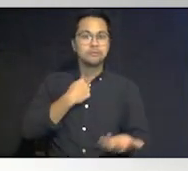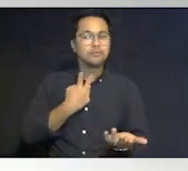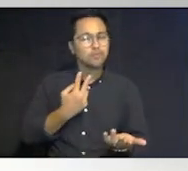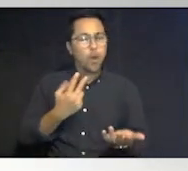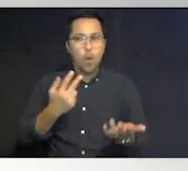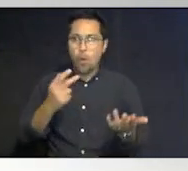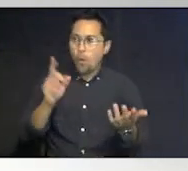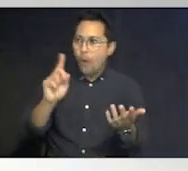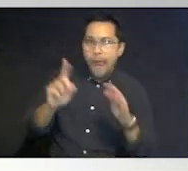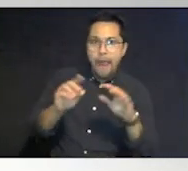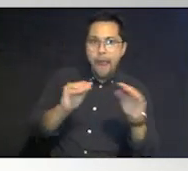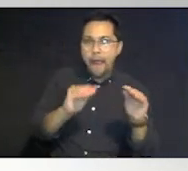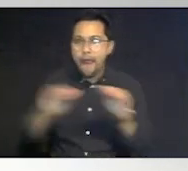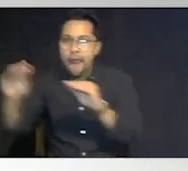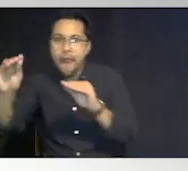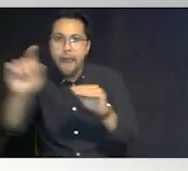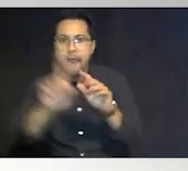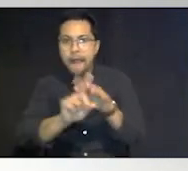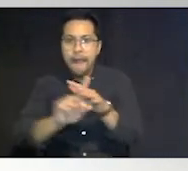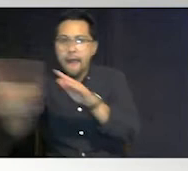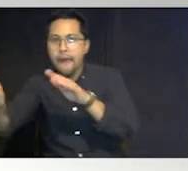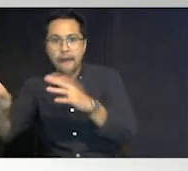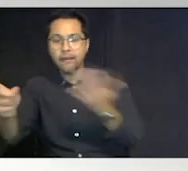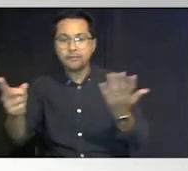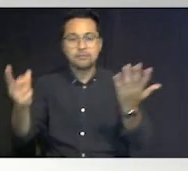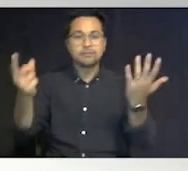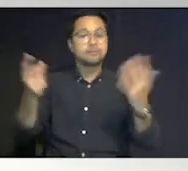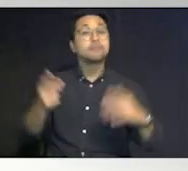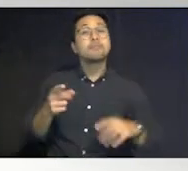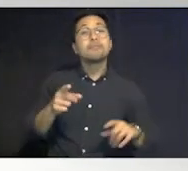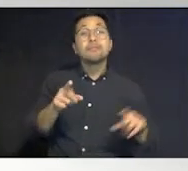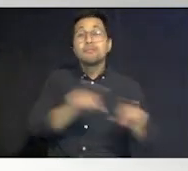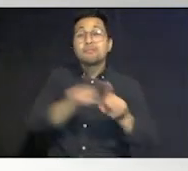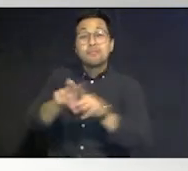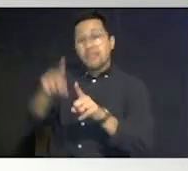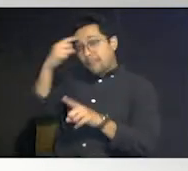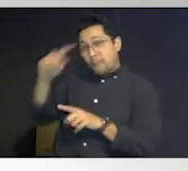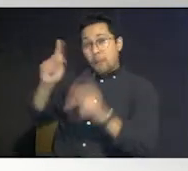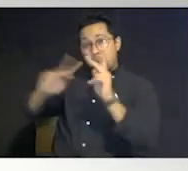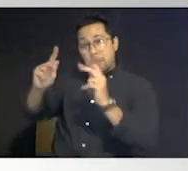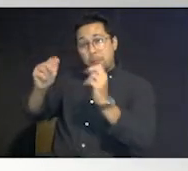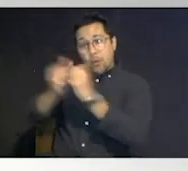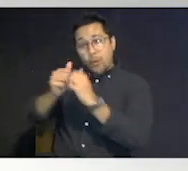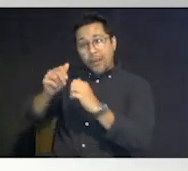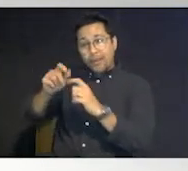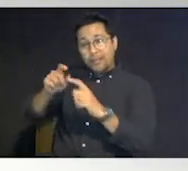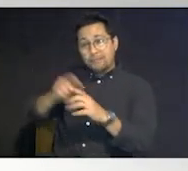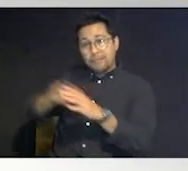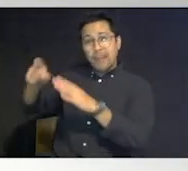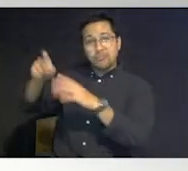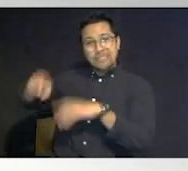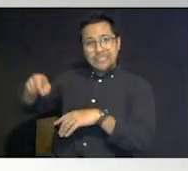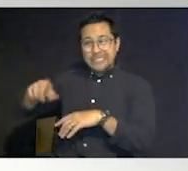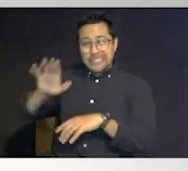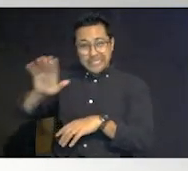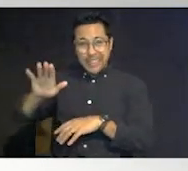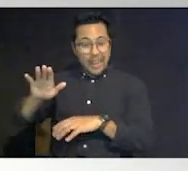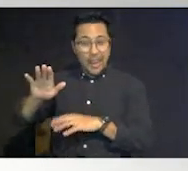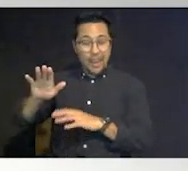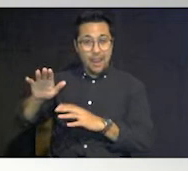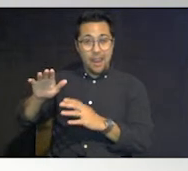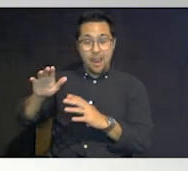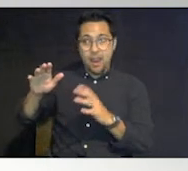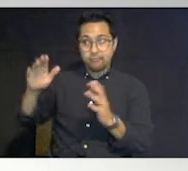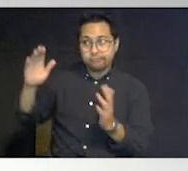limitations and and people with special needs the conditions deteriorate over time we've seen it whether you're in a shelter whether